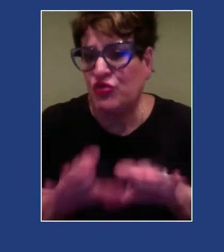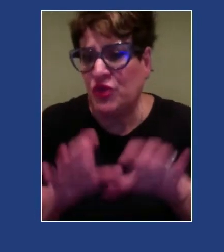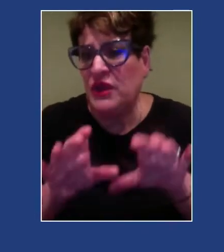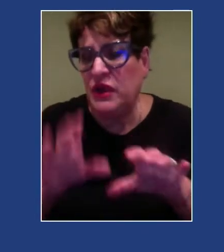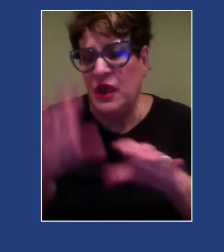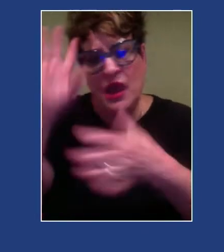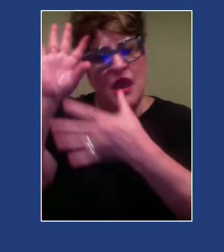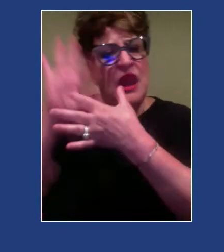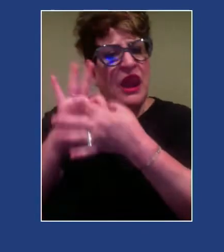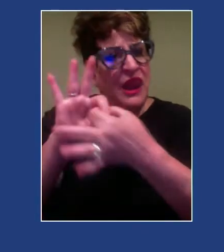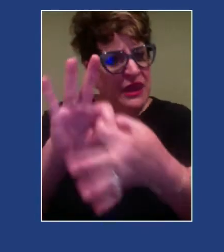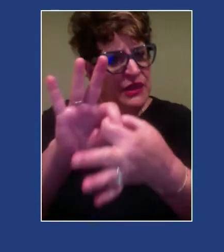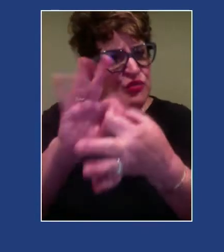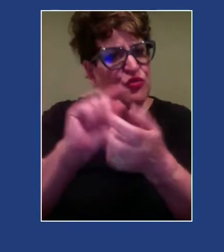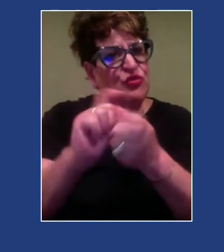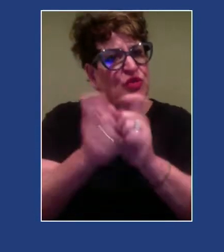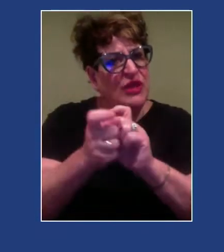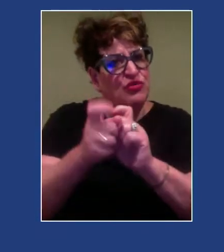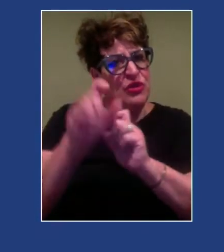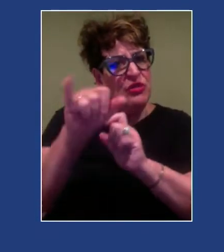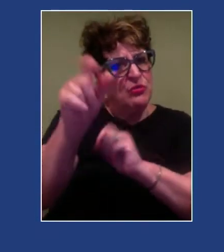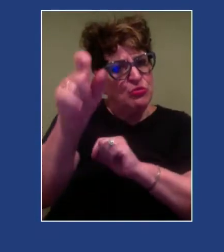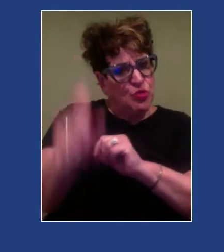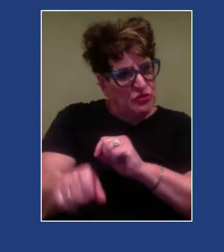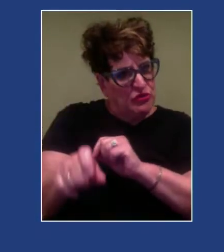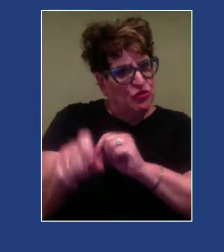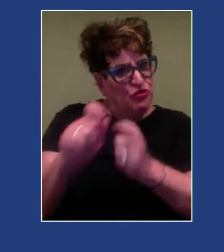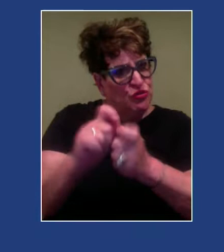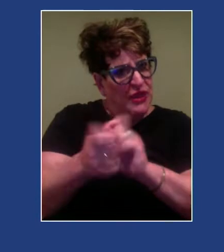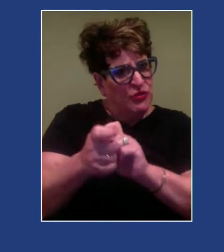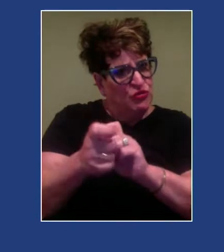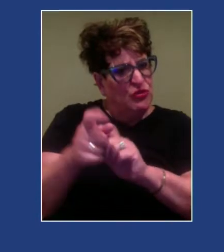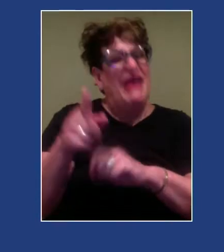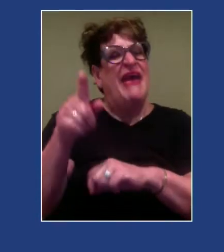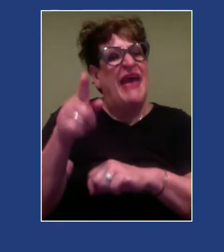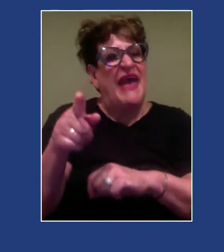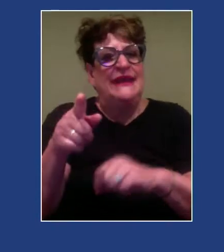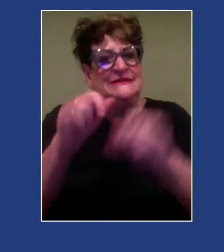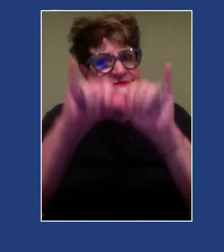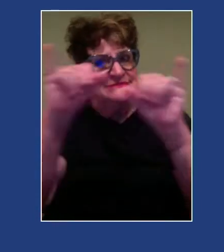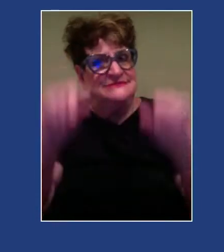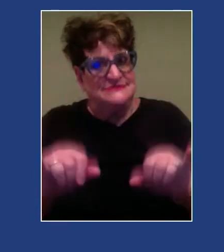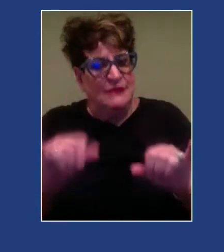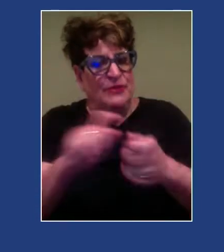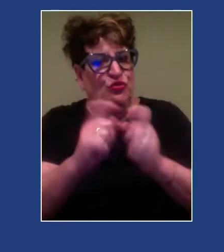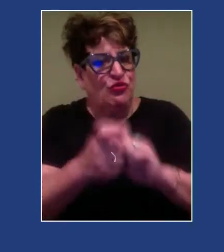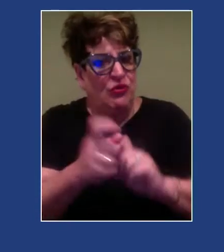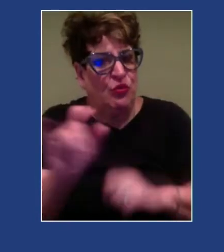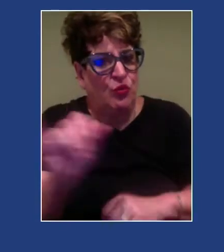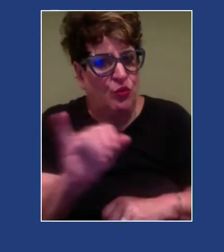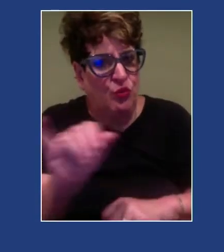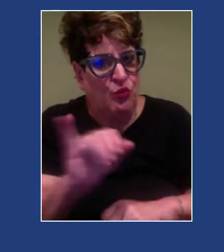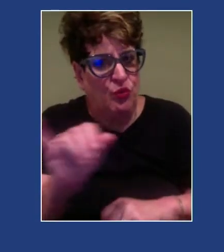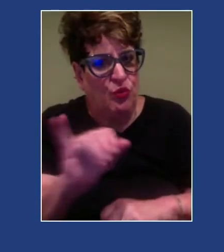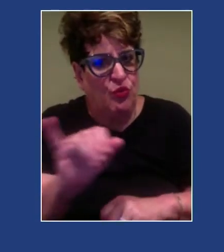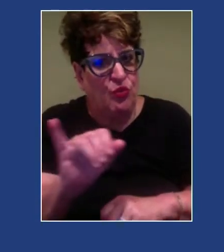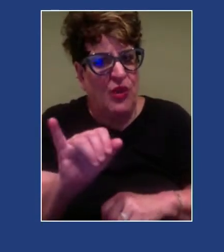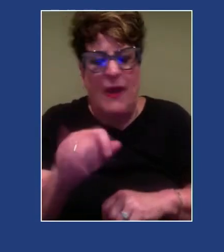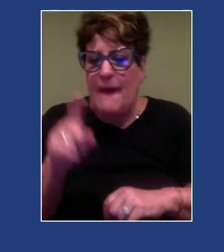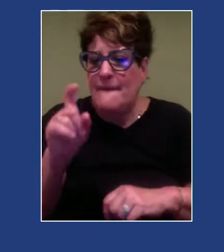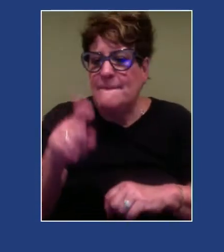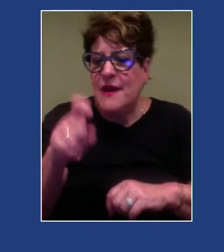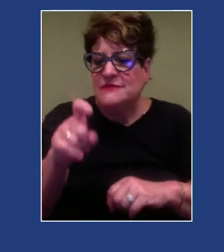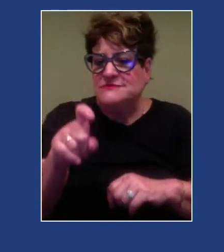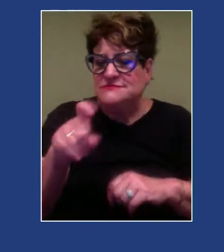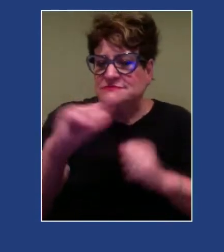change in an individual's life, and it doesn't lead to systemic change either. We're also asking folks to address and change